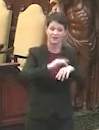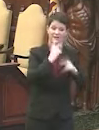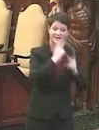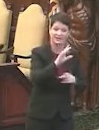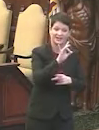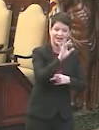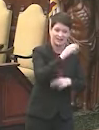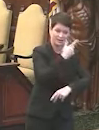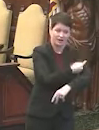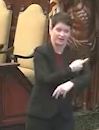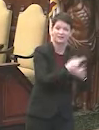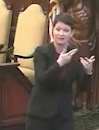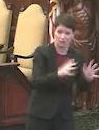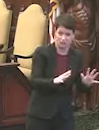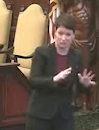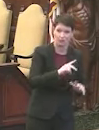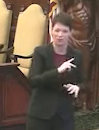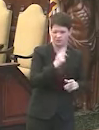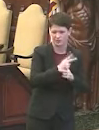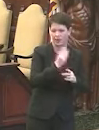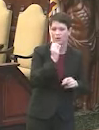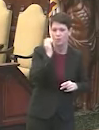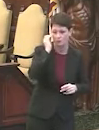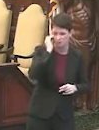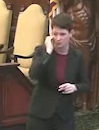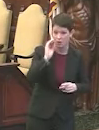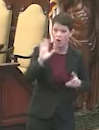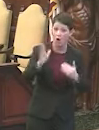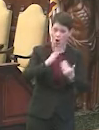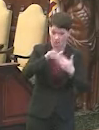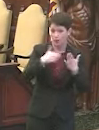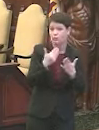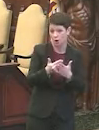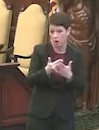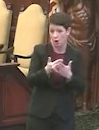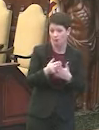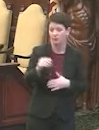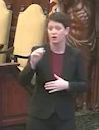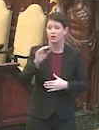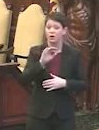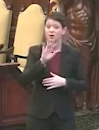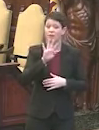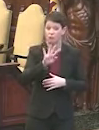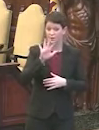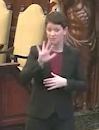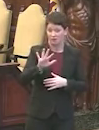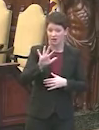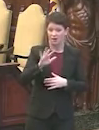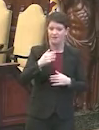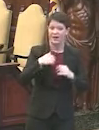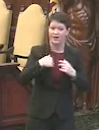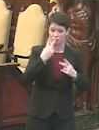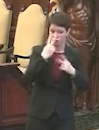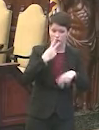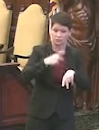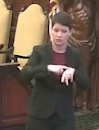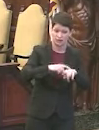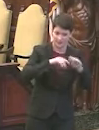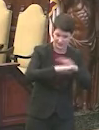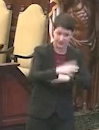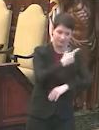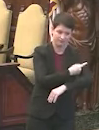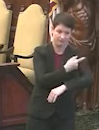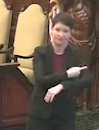assisted living facilities, and personal care homes. So, so far, almost all of them. And 45 of those sites have had two visits, and they